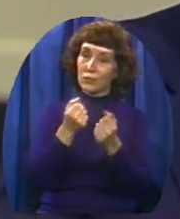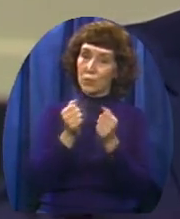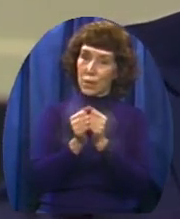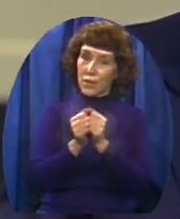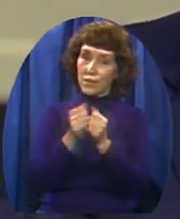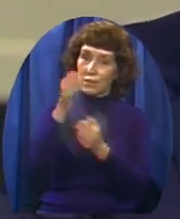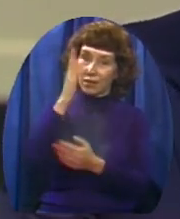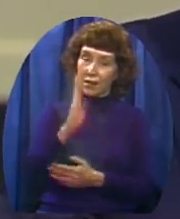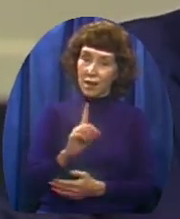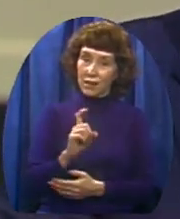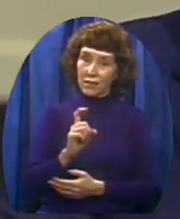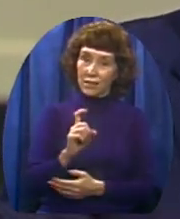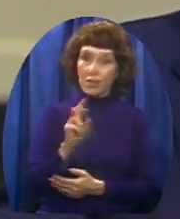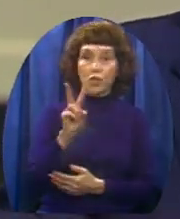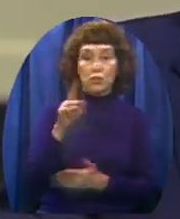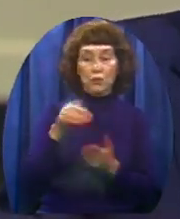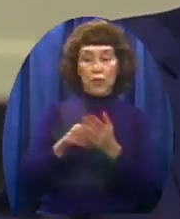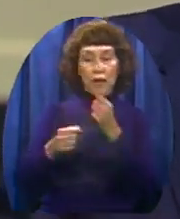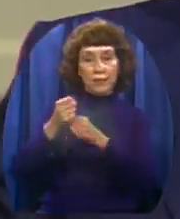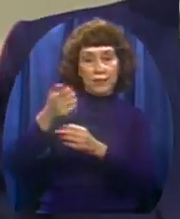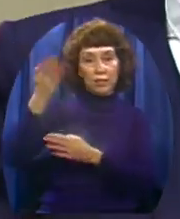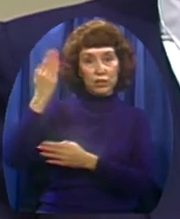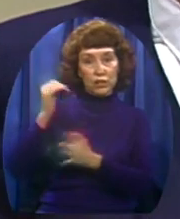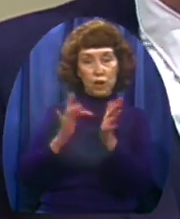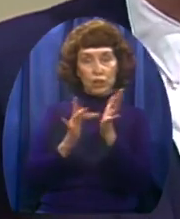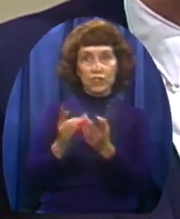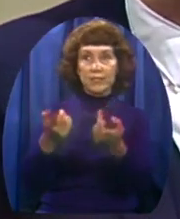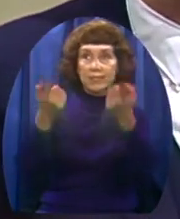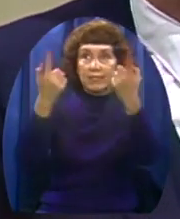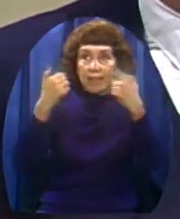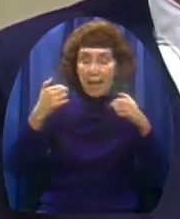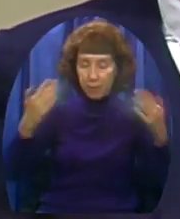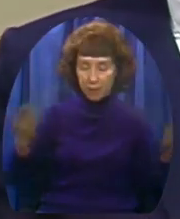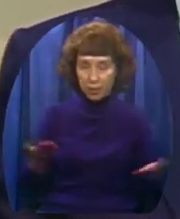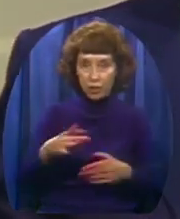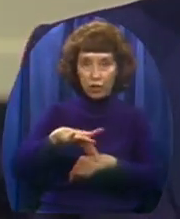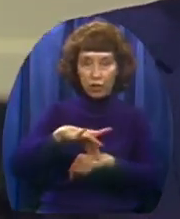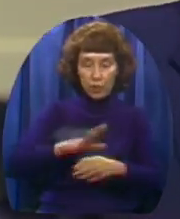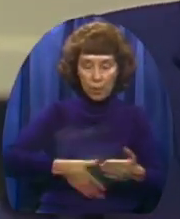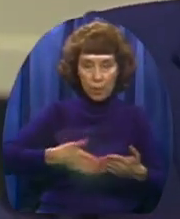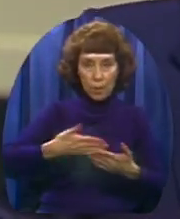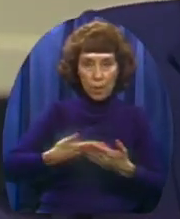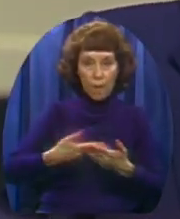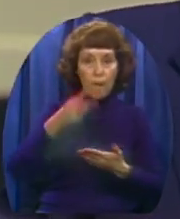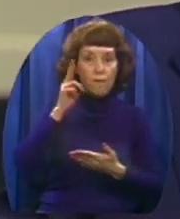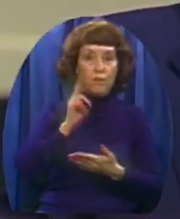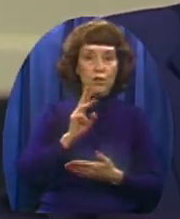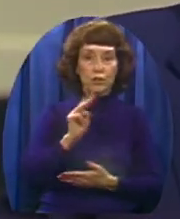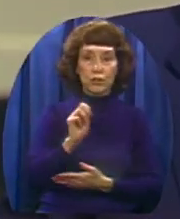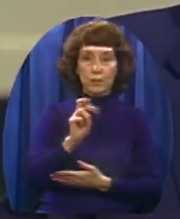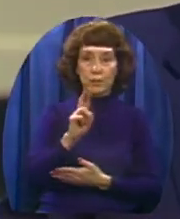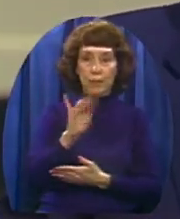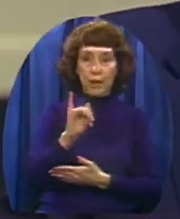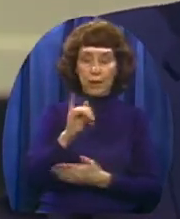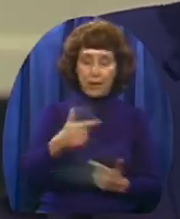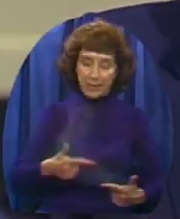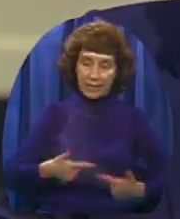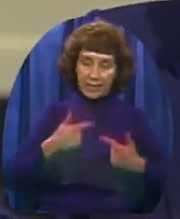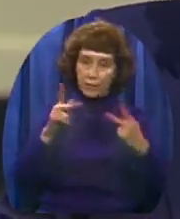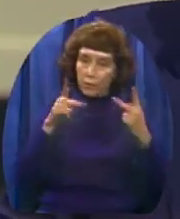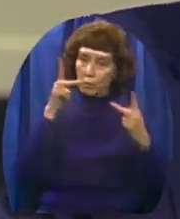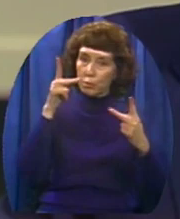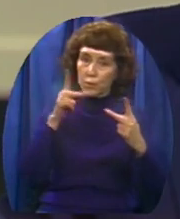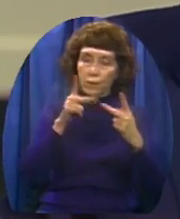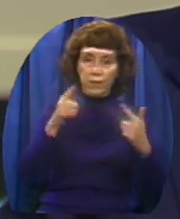Jesus Christ came to this earth Born of the Virgin Mary Lived a sinless life The perfect God-man